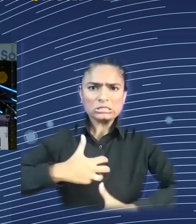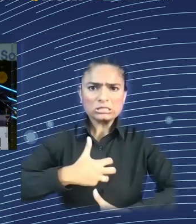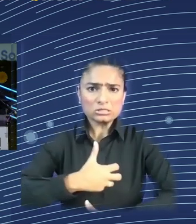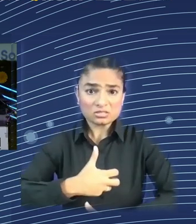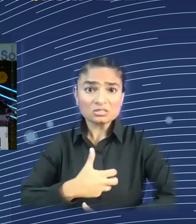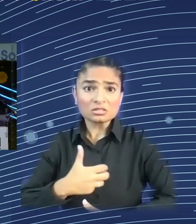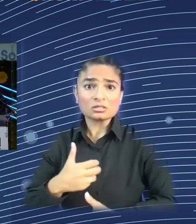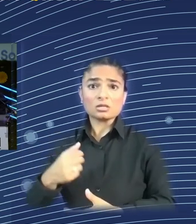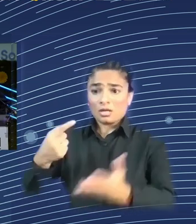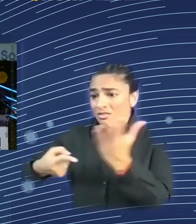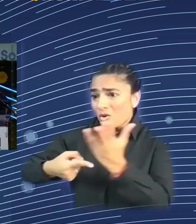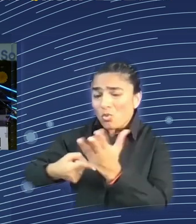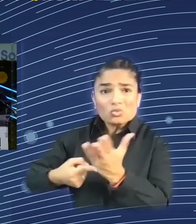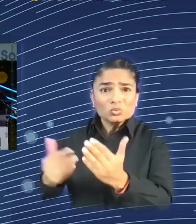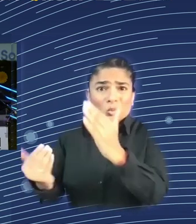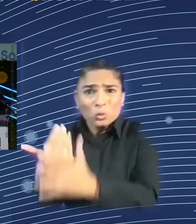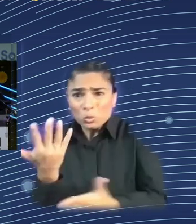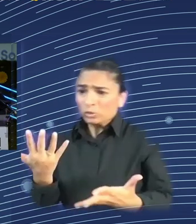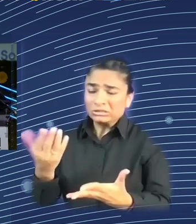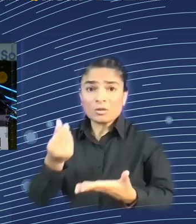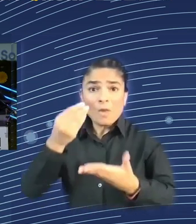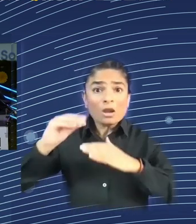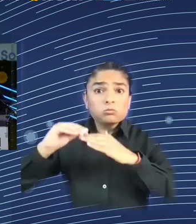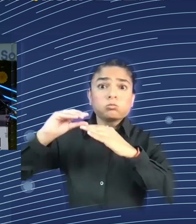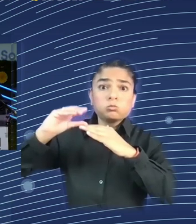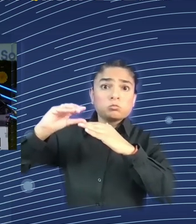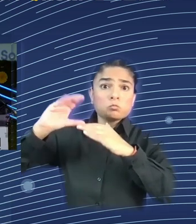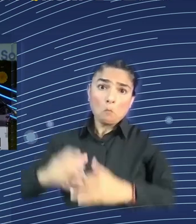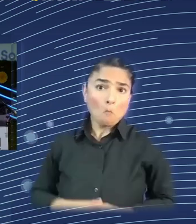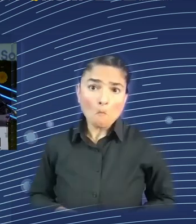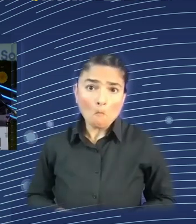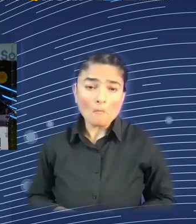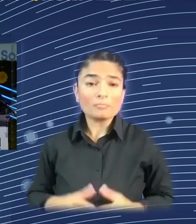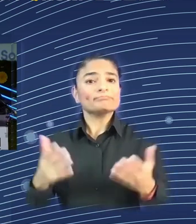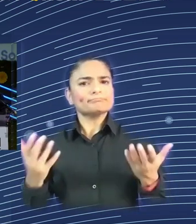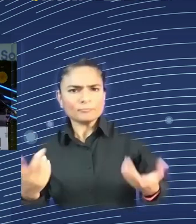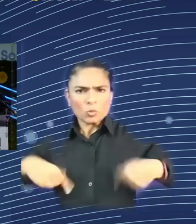we apply it in our jobs, we are not going to be paid as much. But, the jobs will still be there.